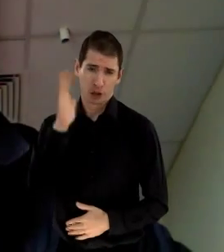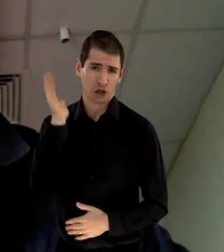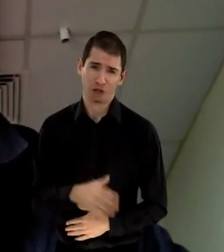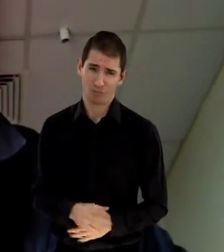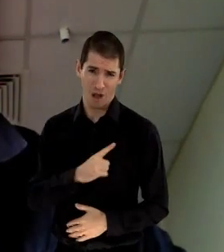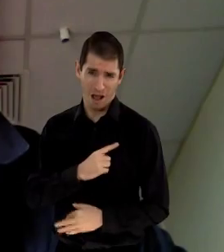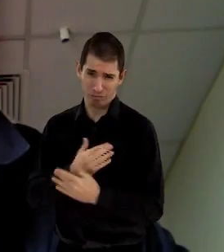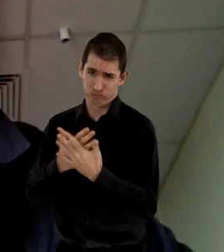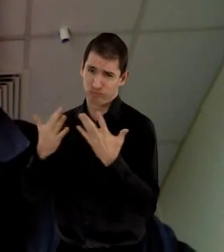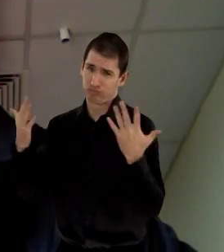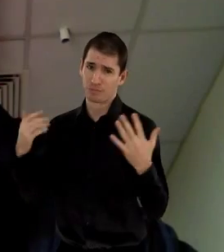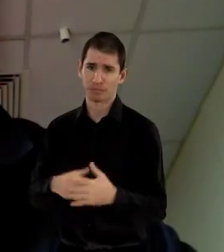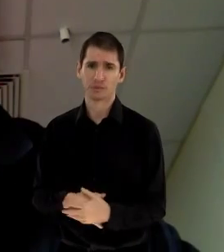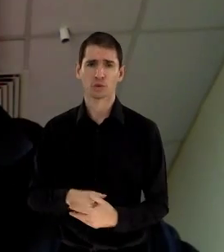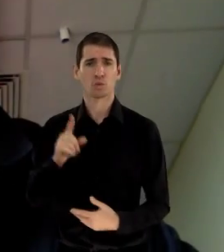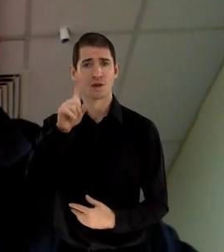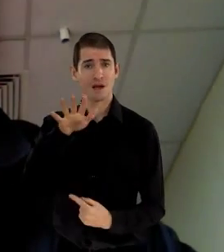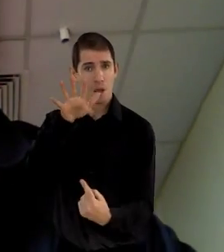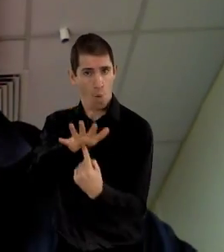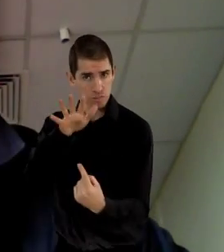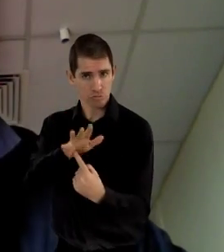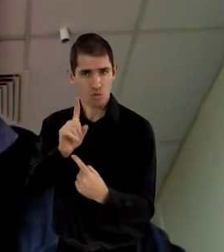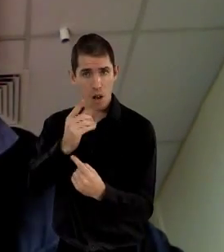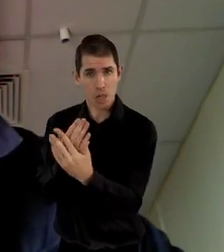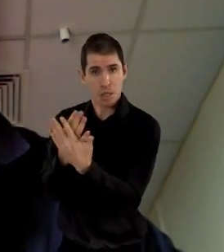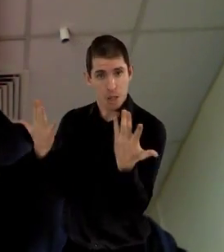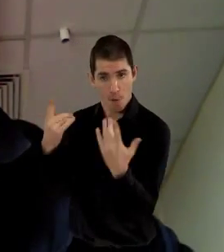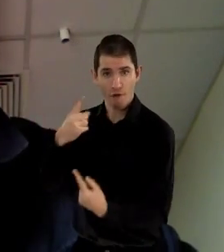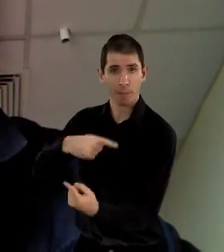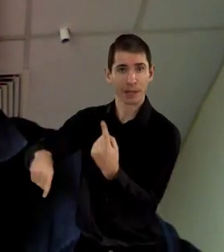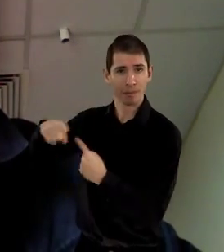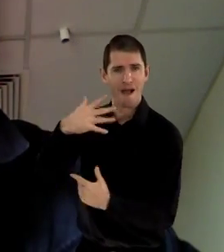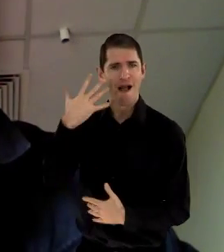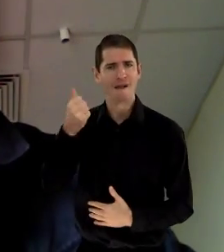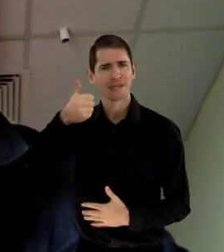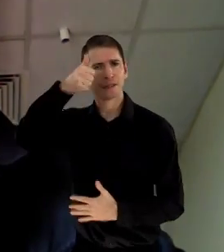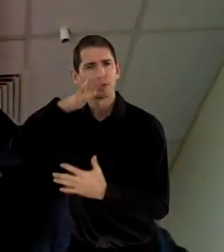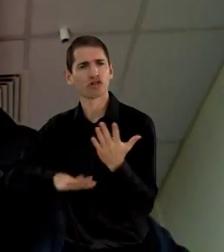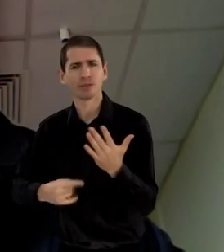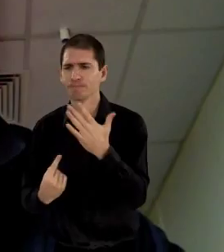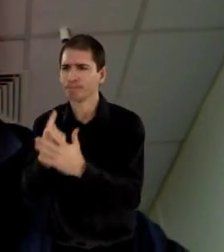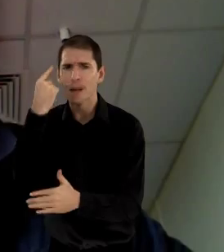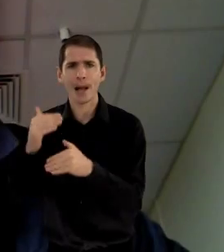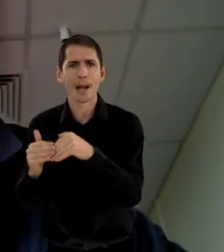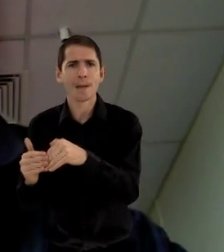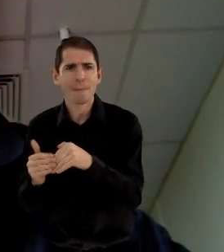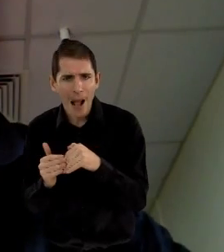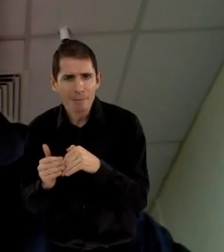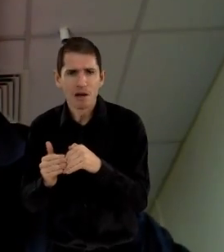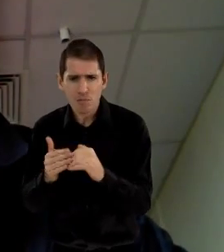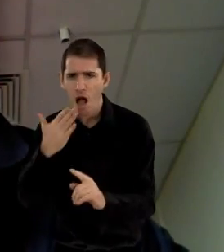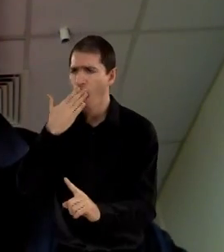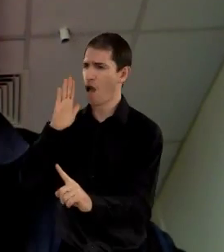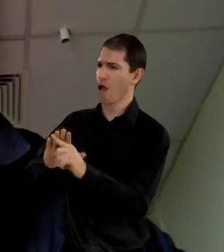issue is nonsense. What is significant is that the number of people who experience